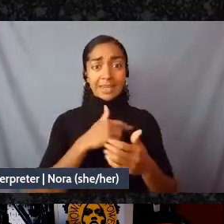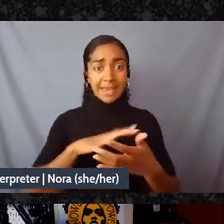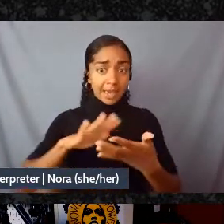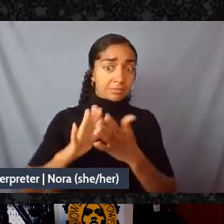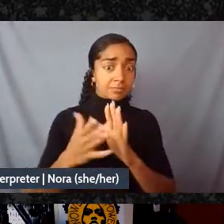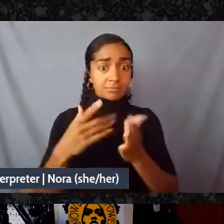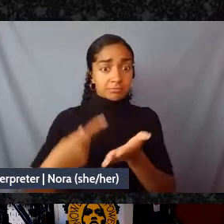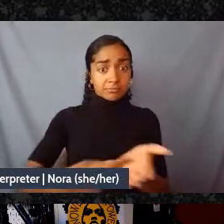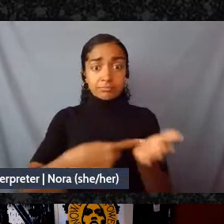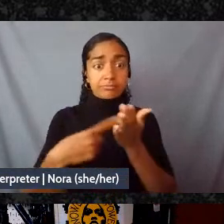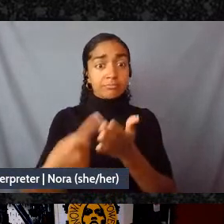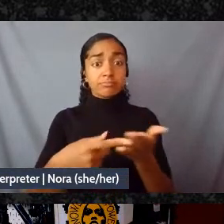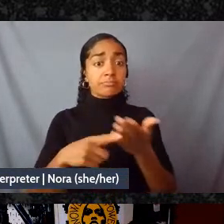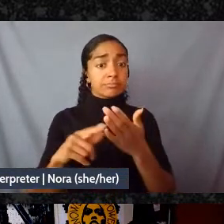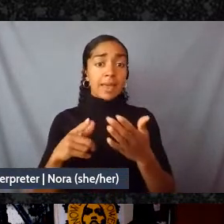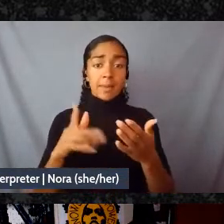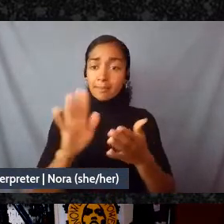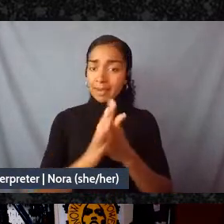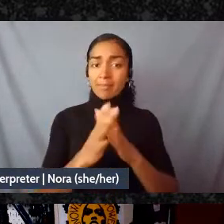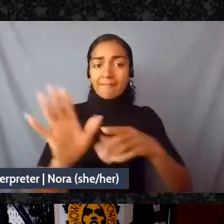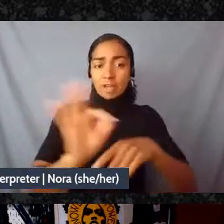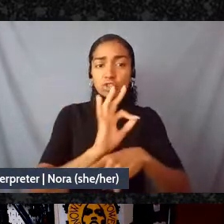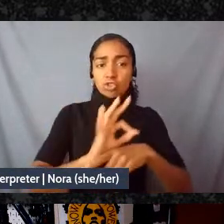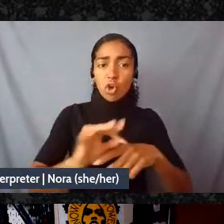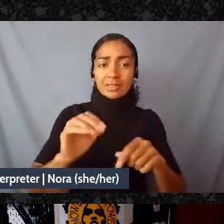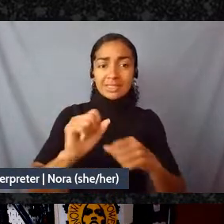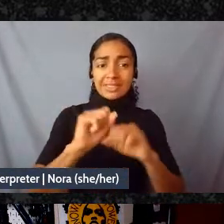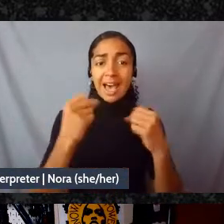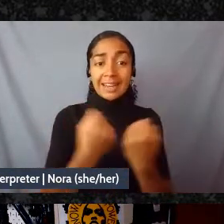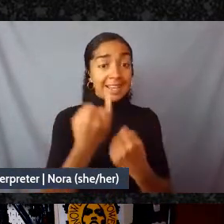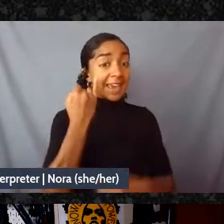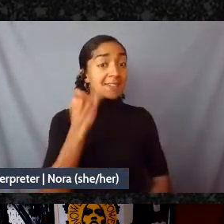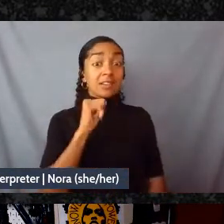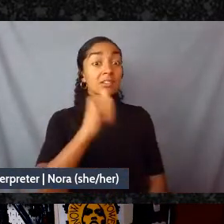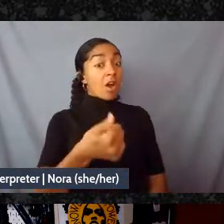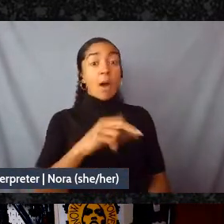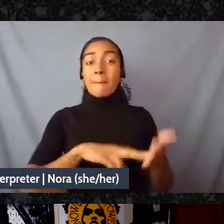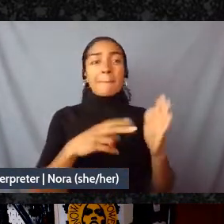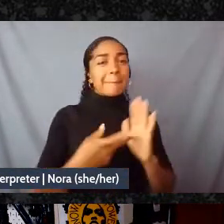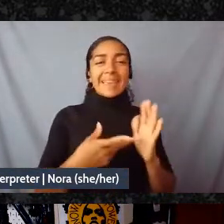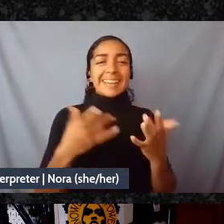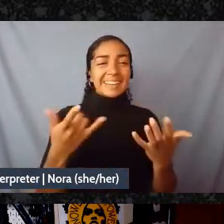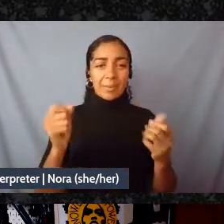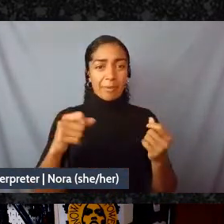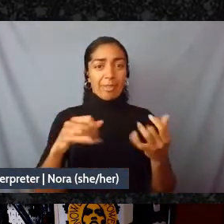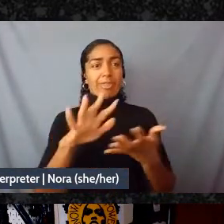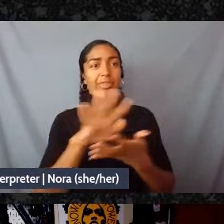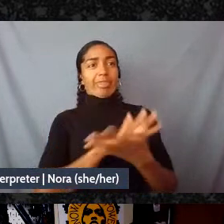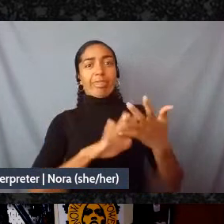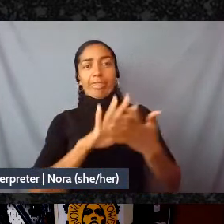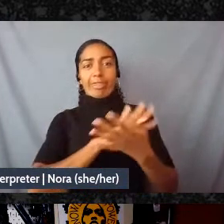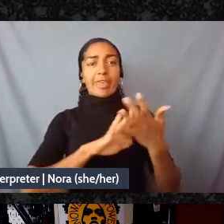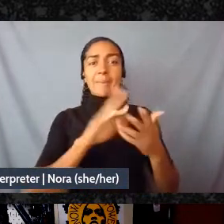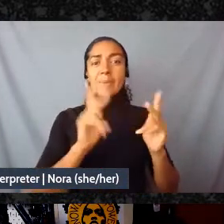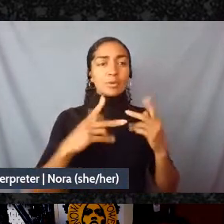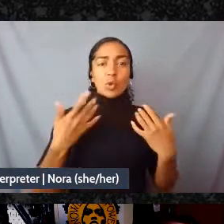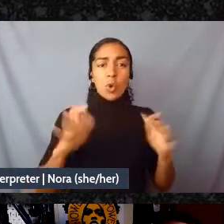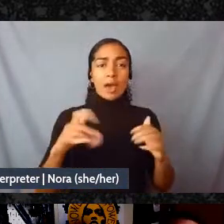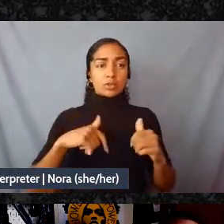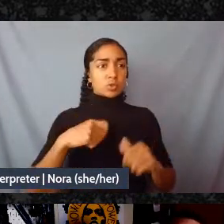in harmful structures and harmful behaviors because they don't know how to just hold their own opinion inside of tension and